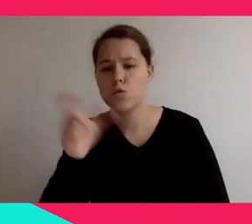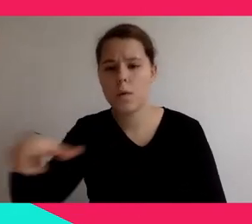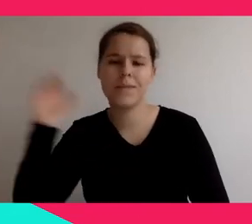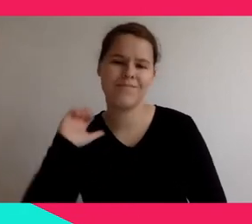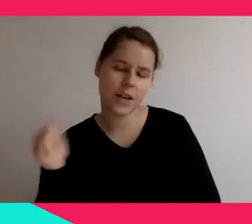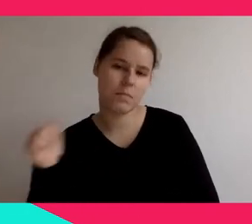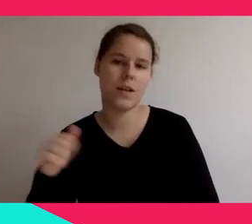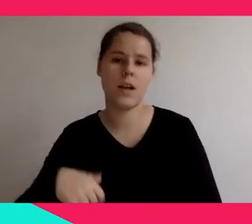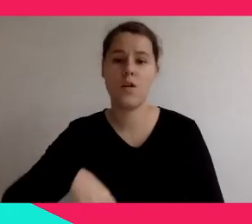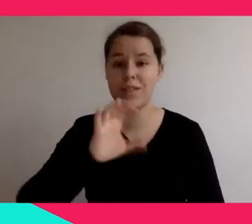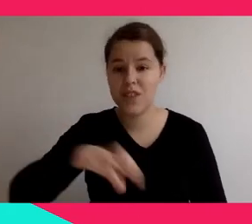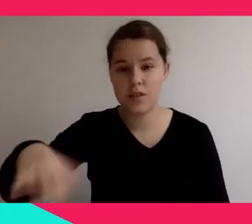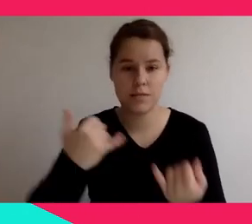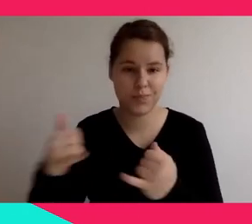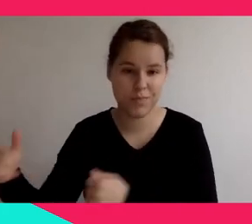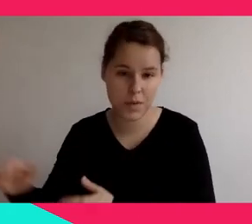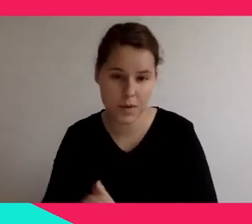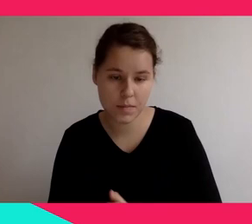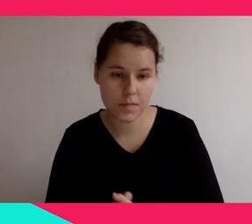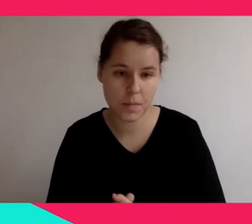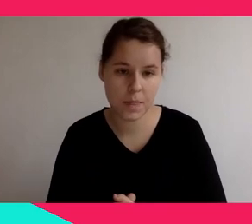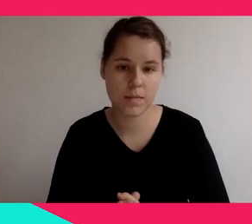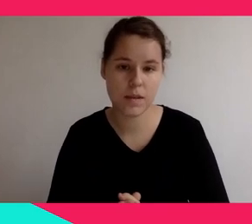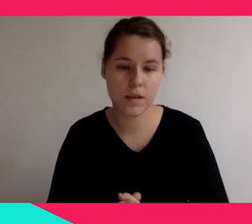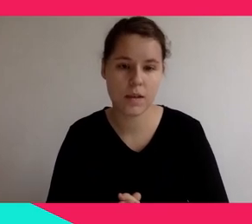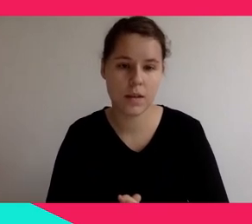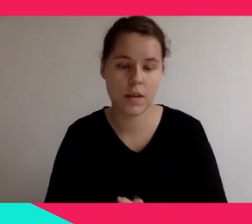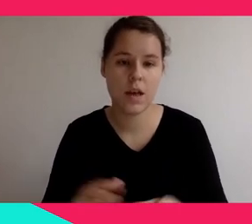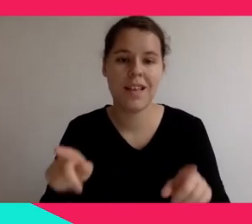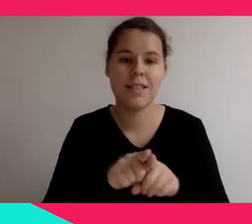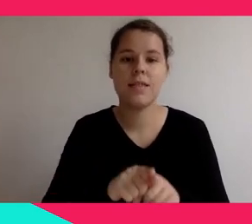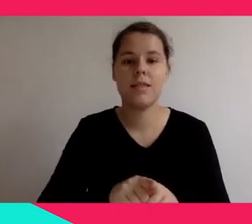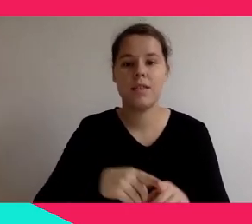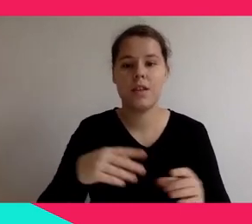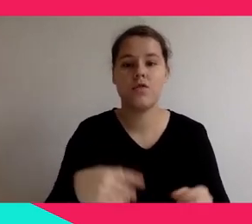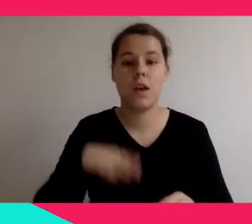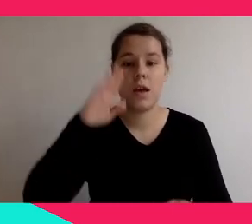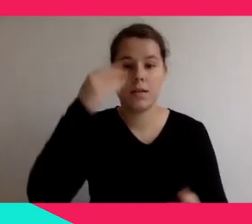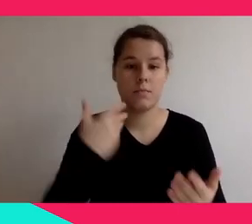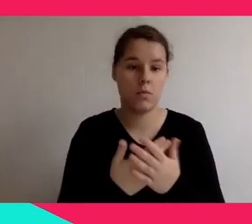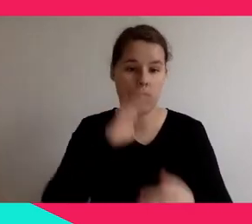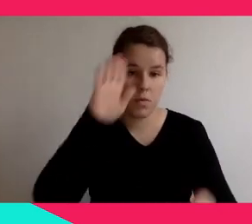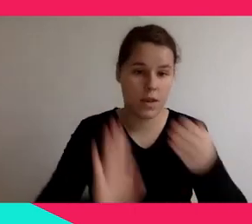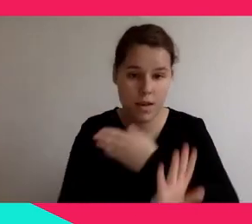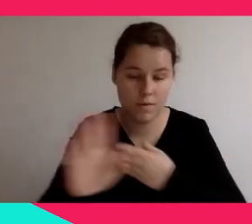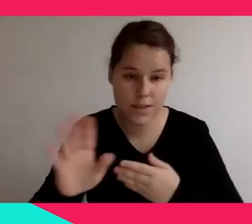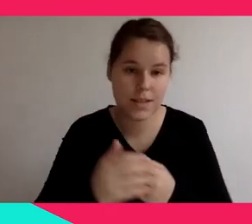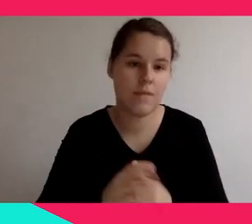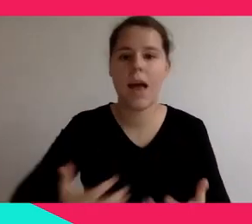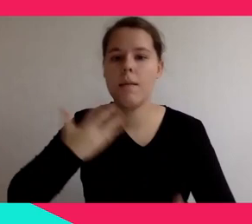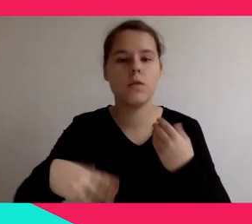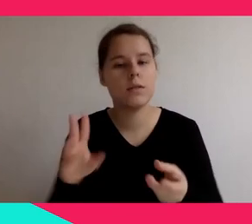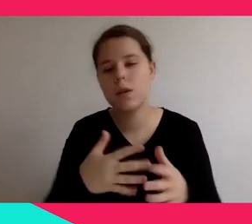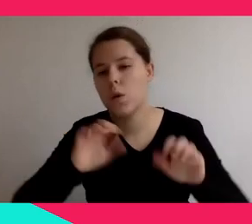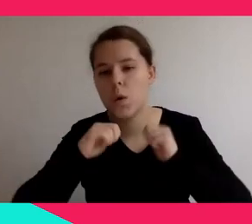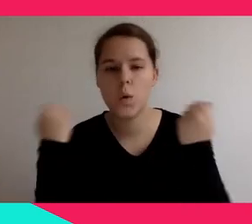One of the big advantages of the technology is that it allows a high stream of visitors. that's very important, especially